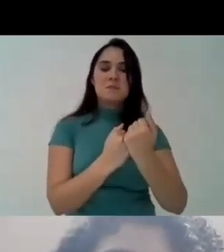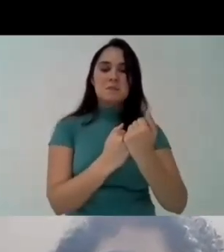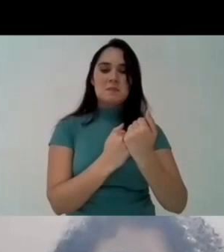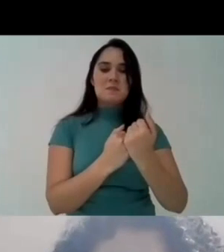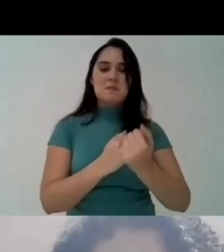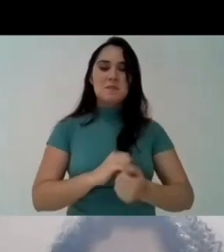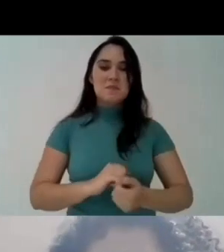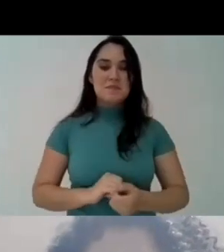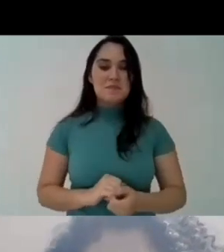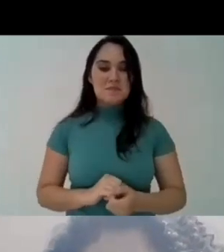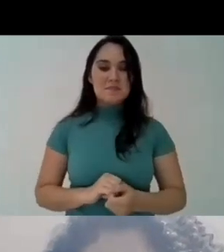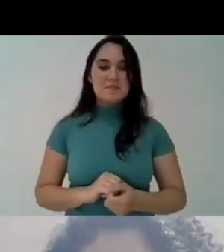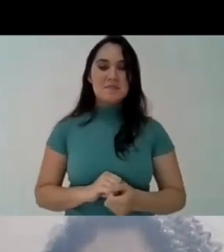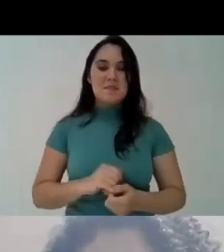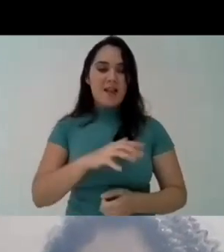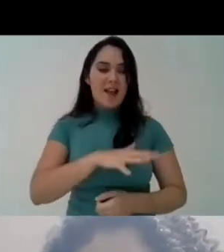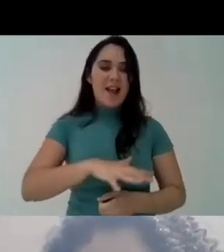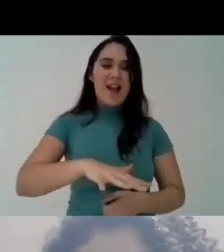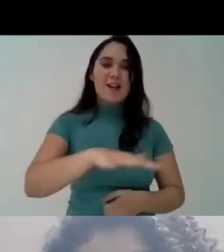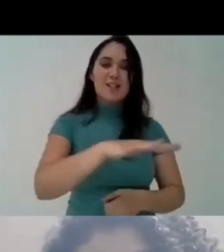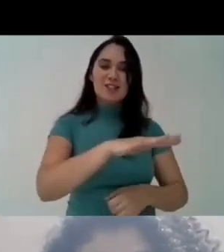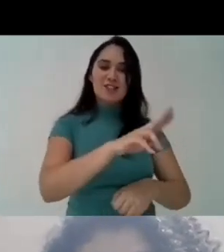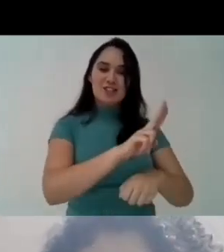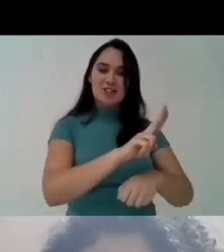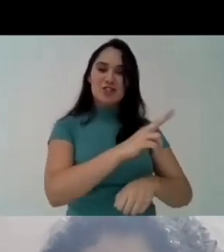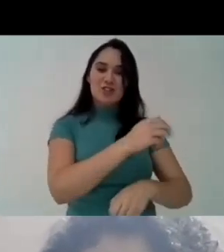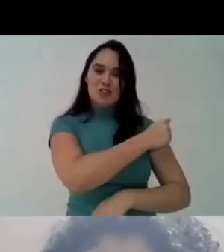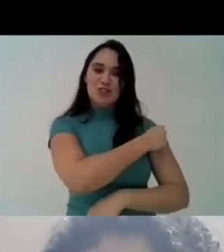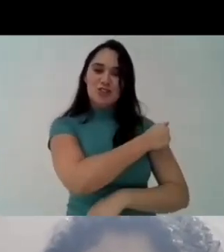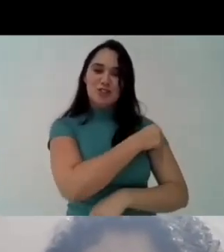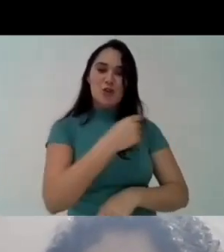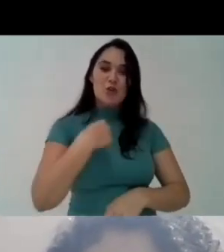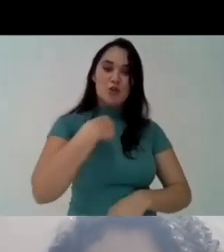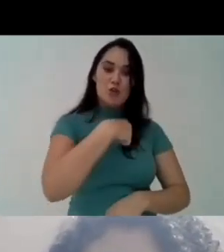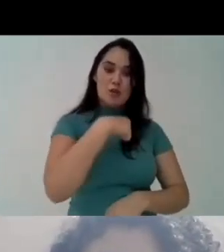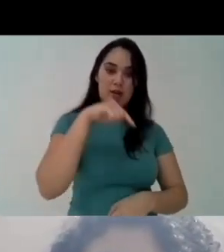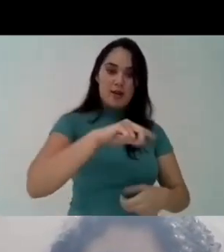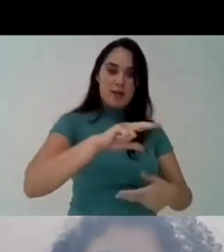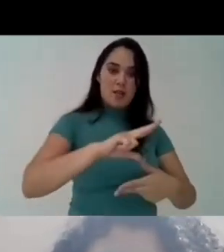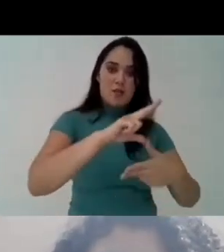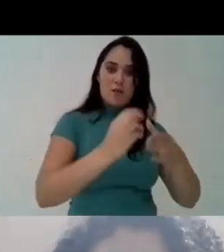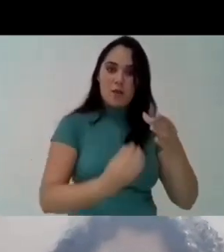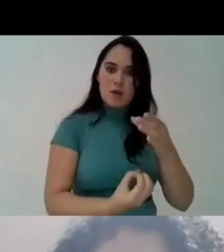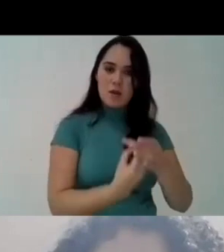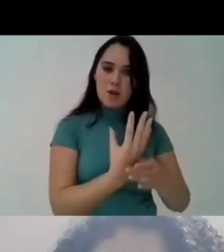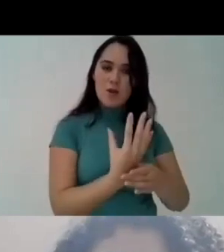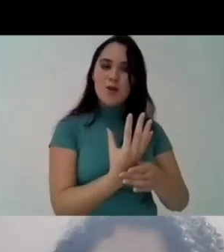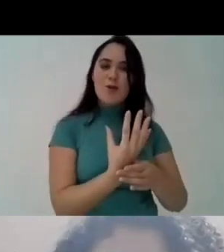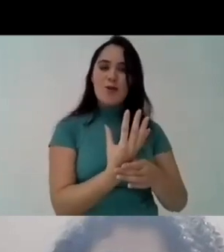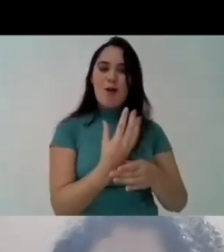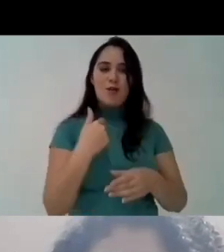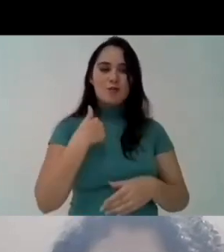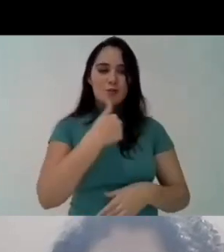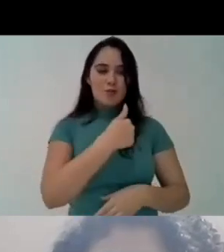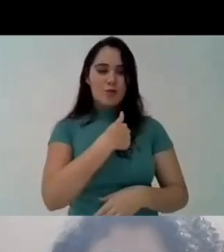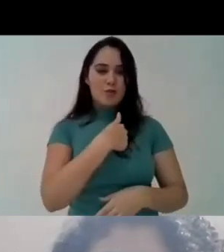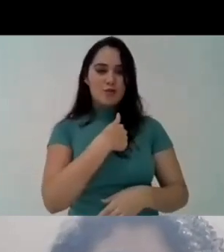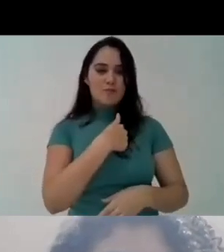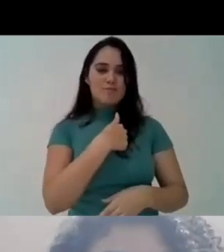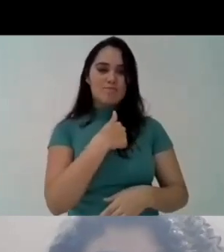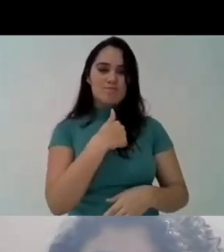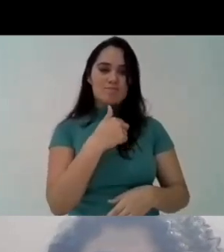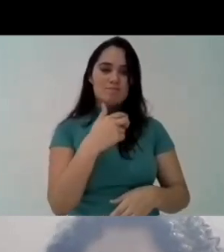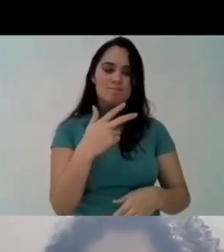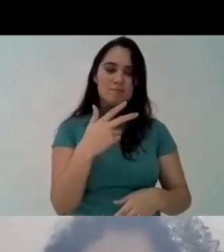as well the ufba